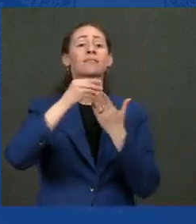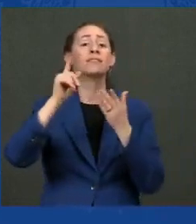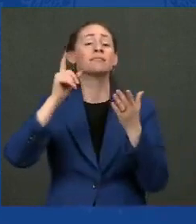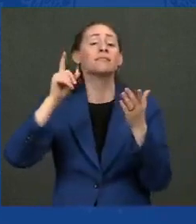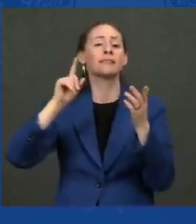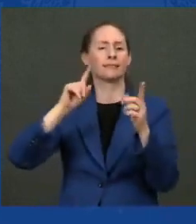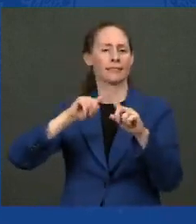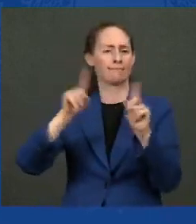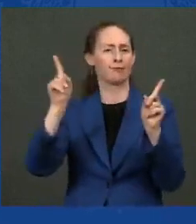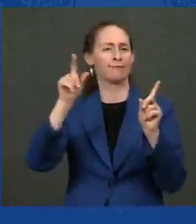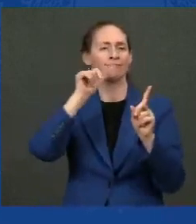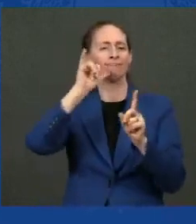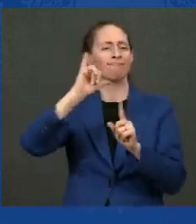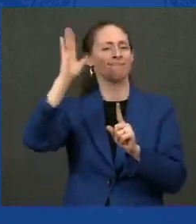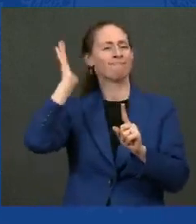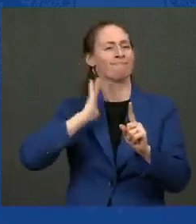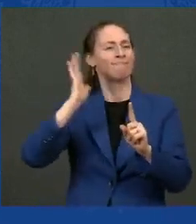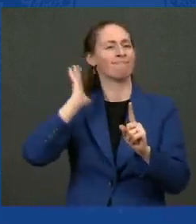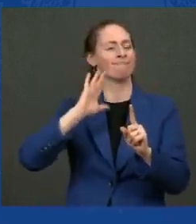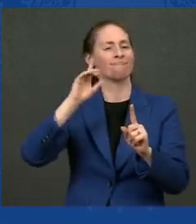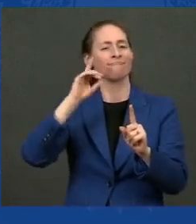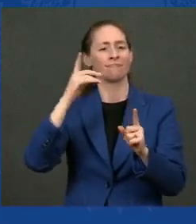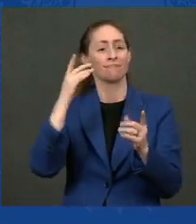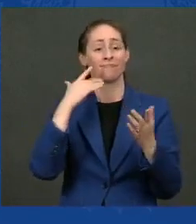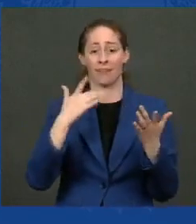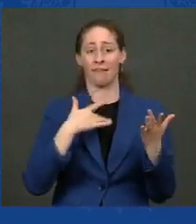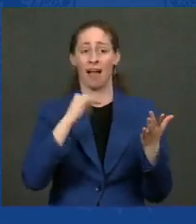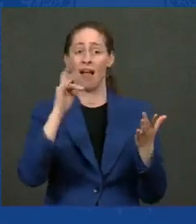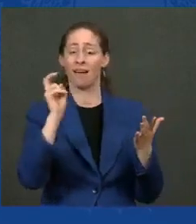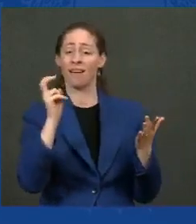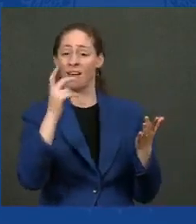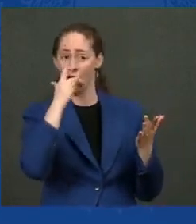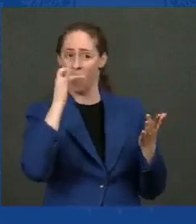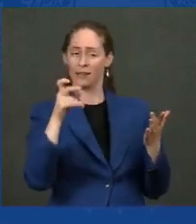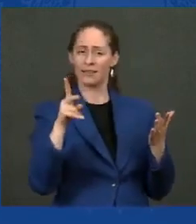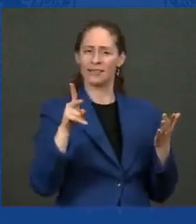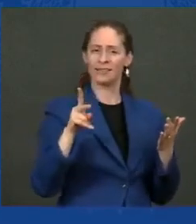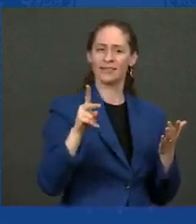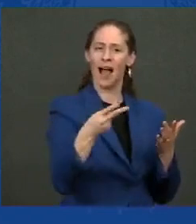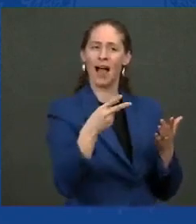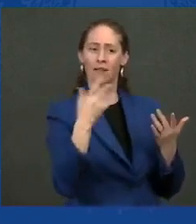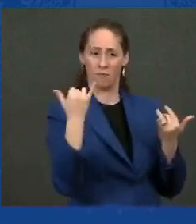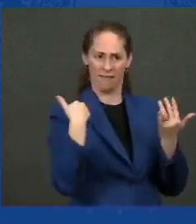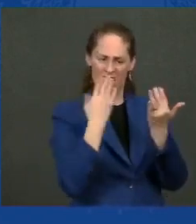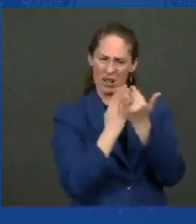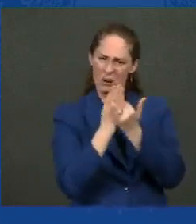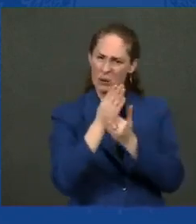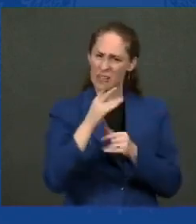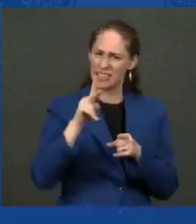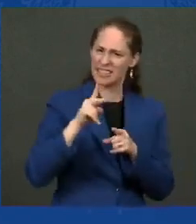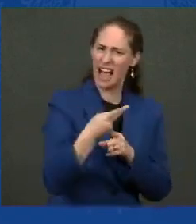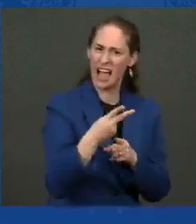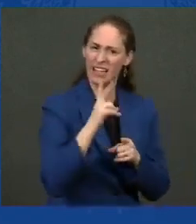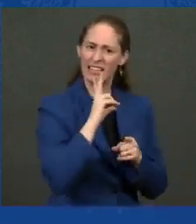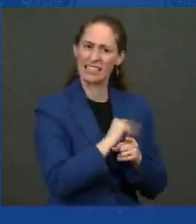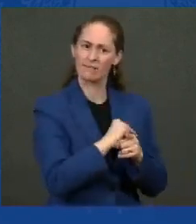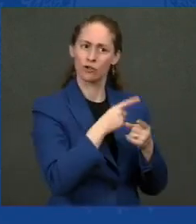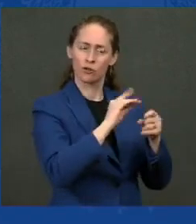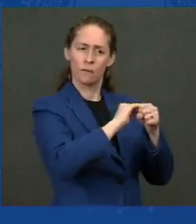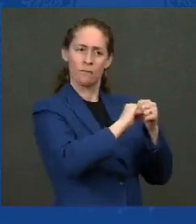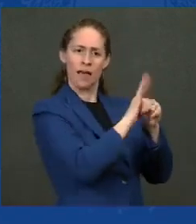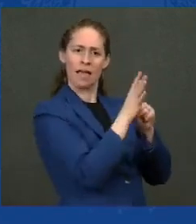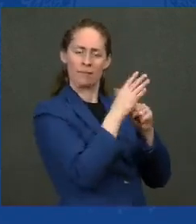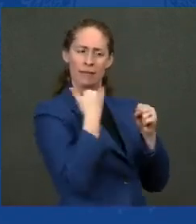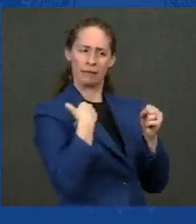um during the the pandemic and um the holiday season is incredibly important uh as it